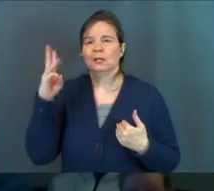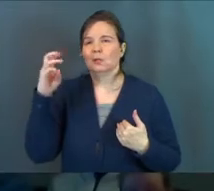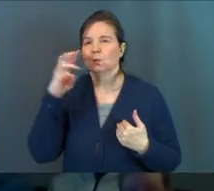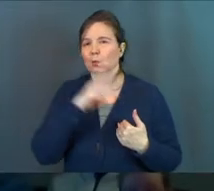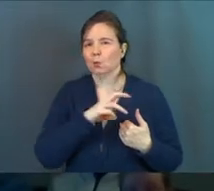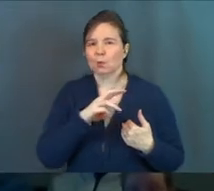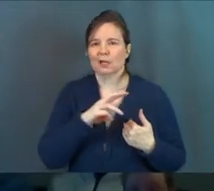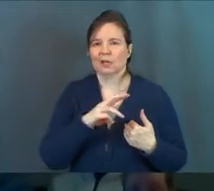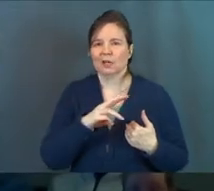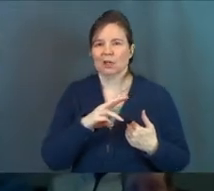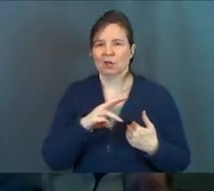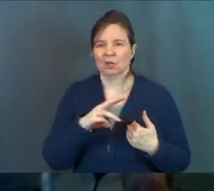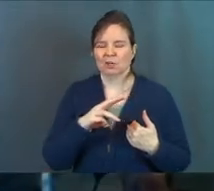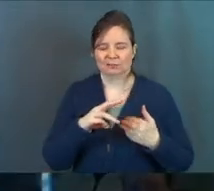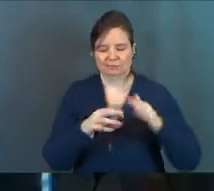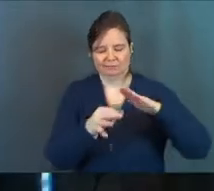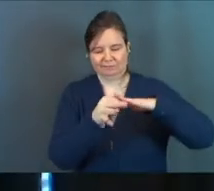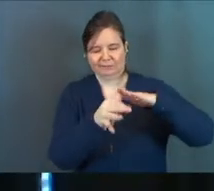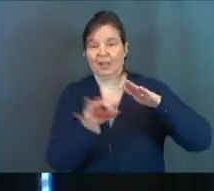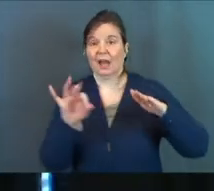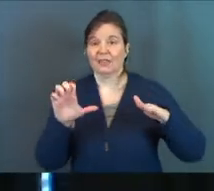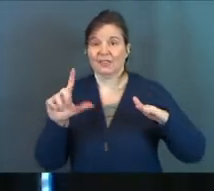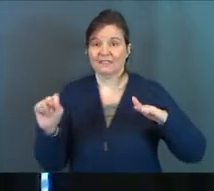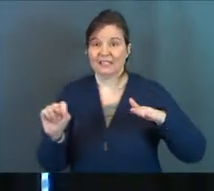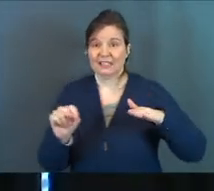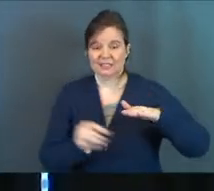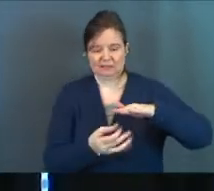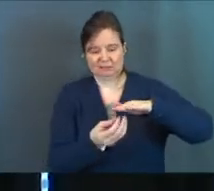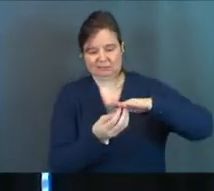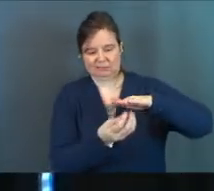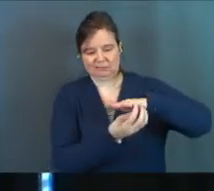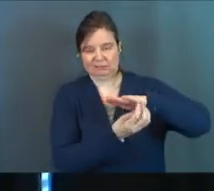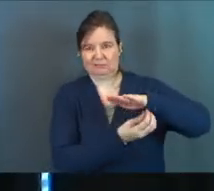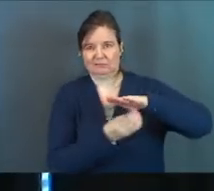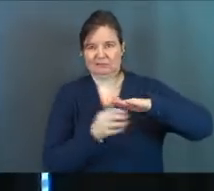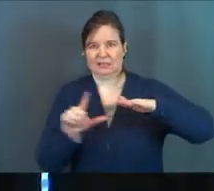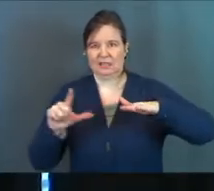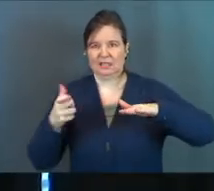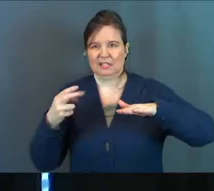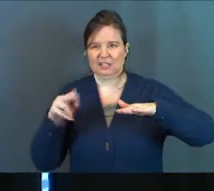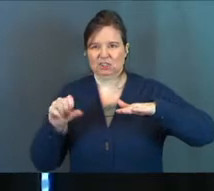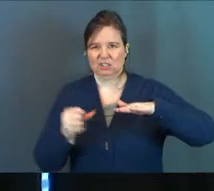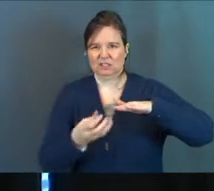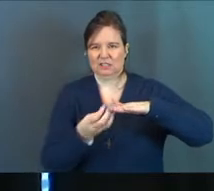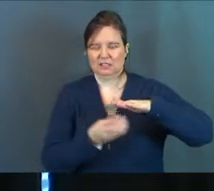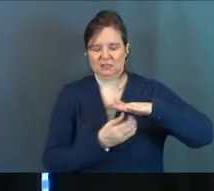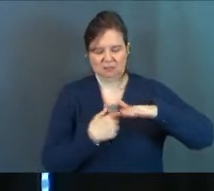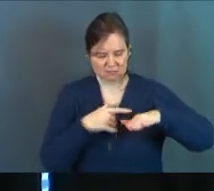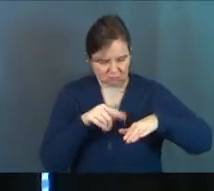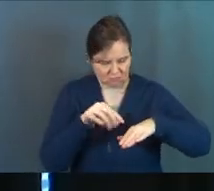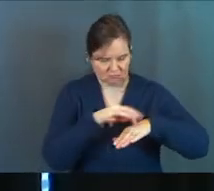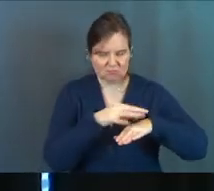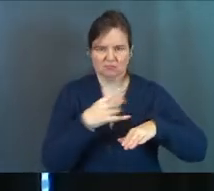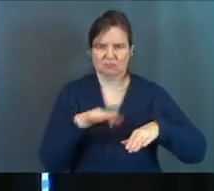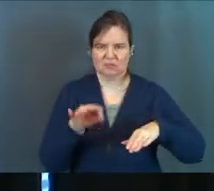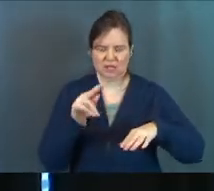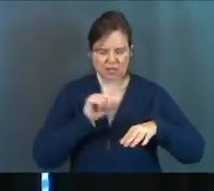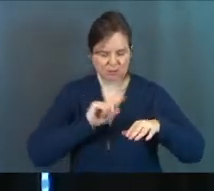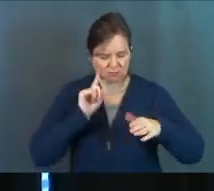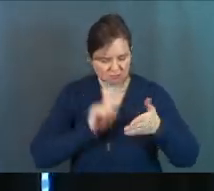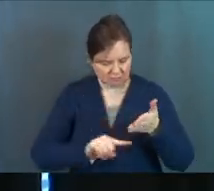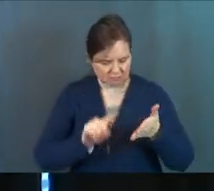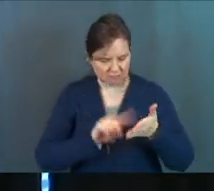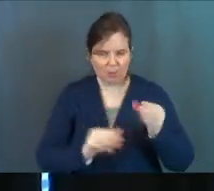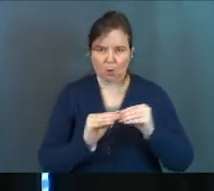weird lesions on their feet. And they were becoming more and more common. And they came in to investigate. And what they found out